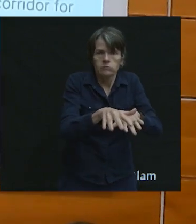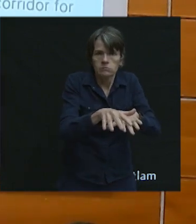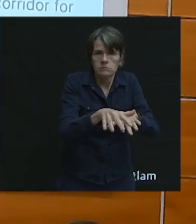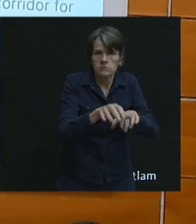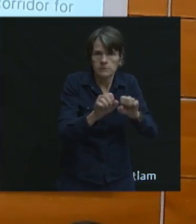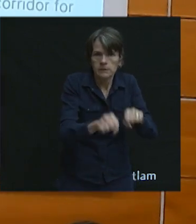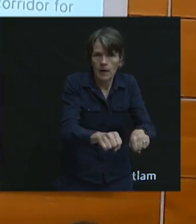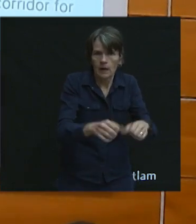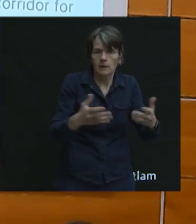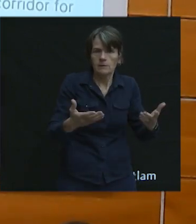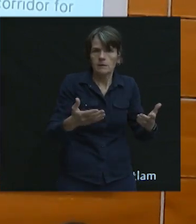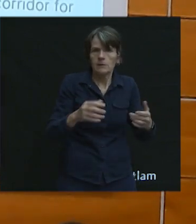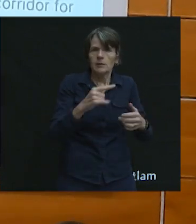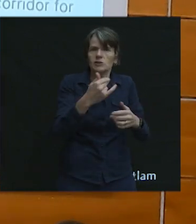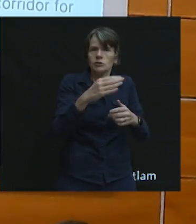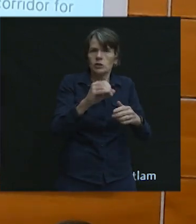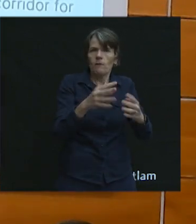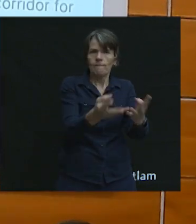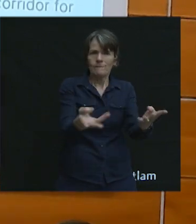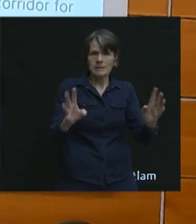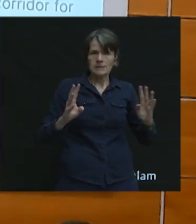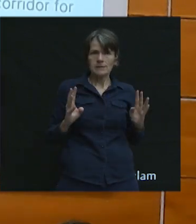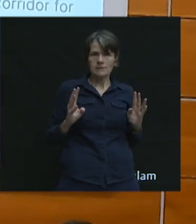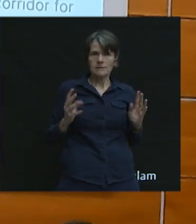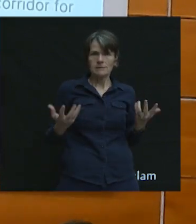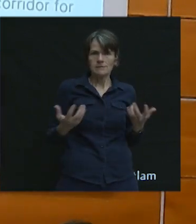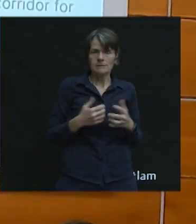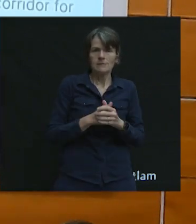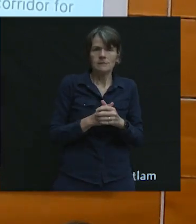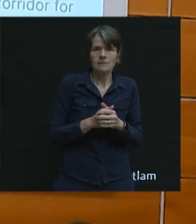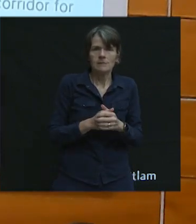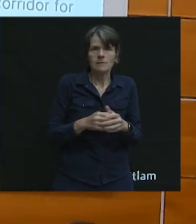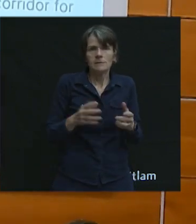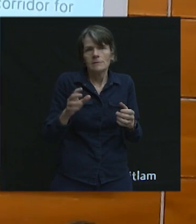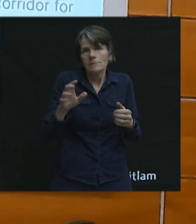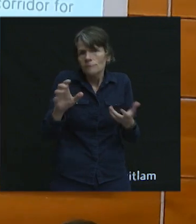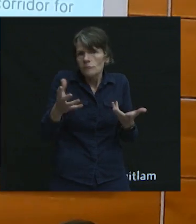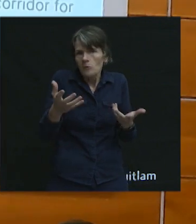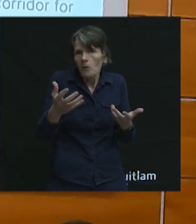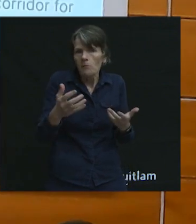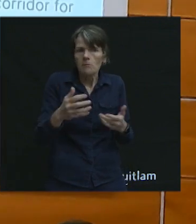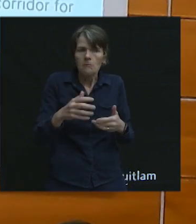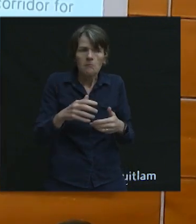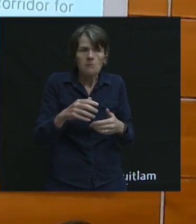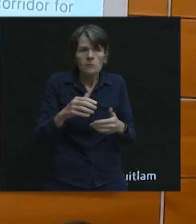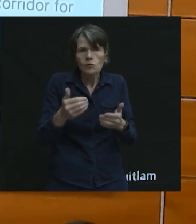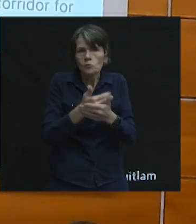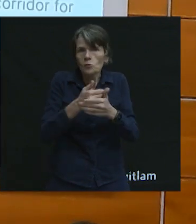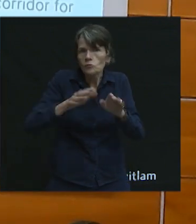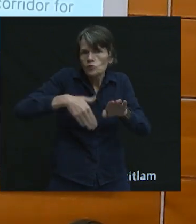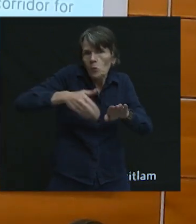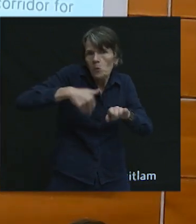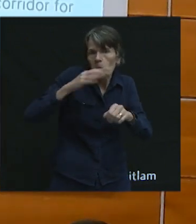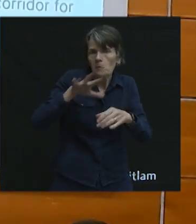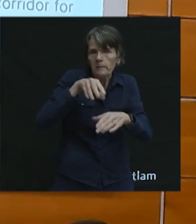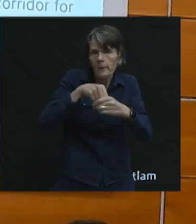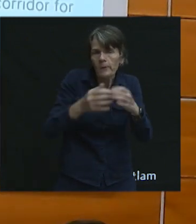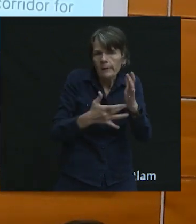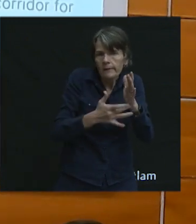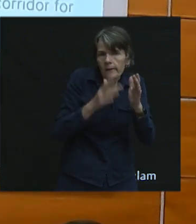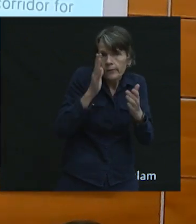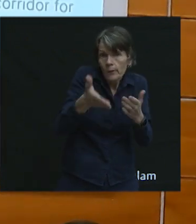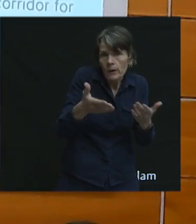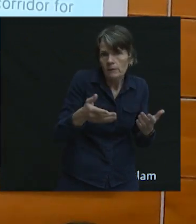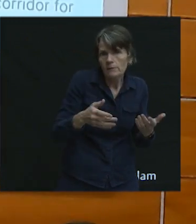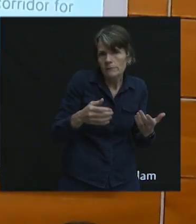Now, it has to be in a shared system. Obviously, not every single scooter that you buy off Amazon will have this technology. But it is